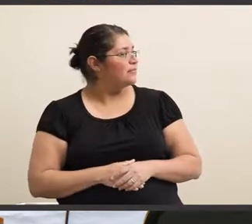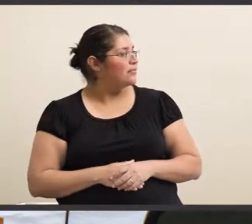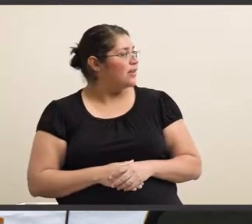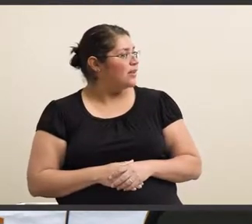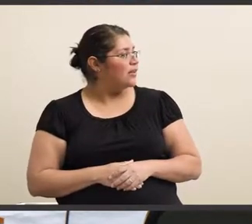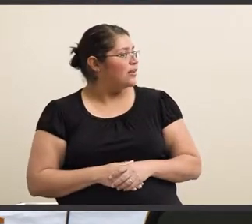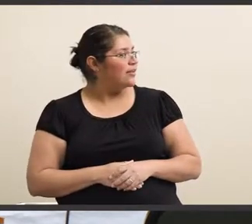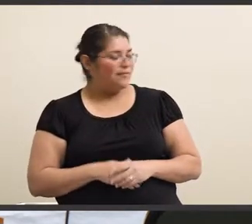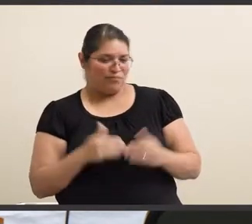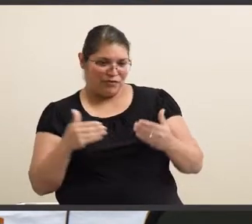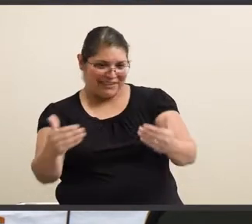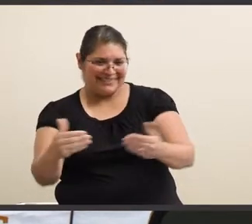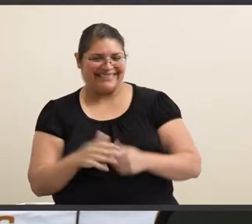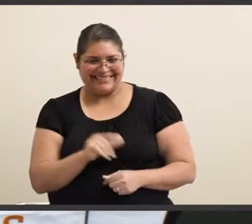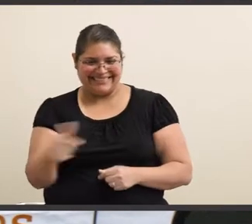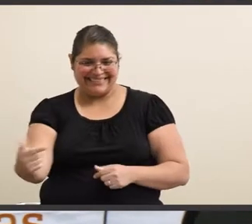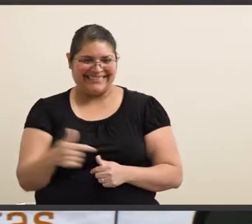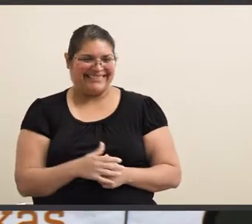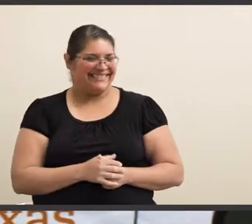We're moving on.